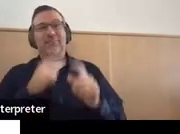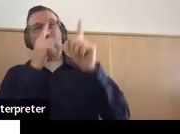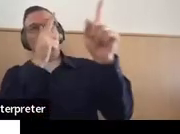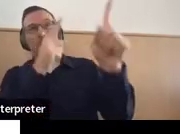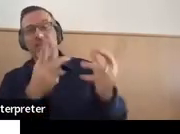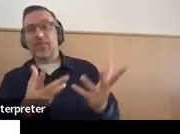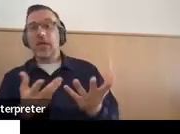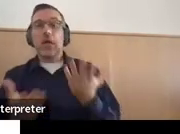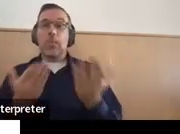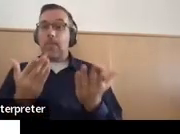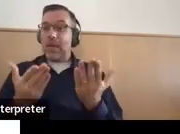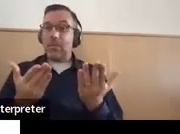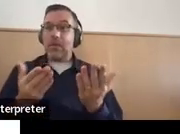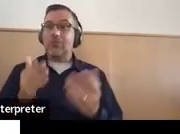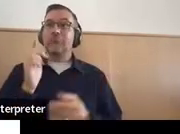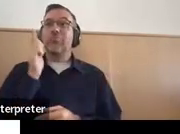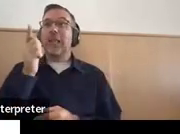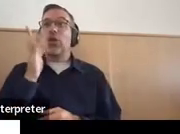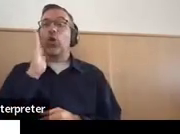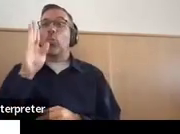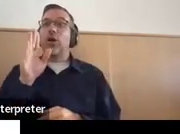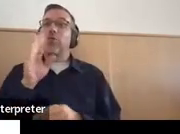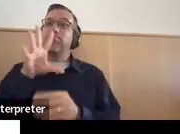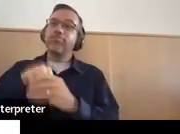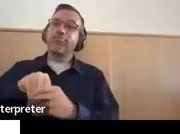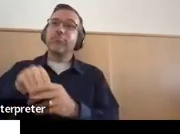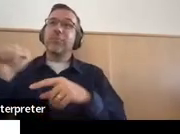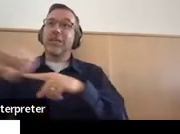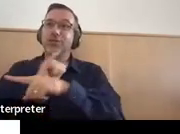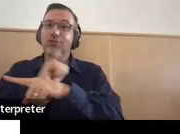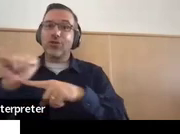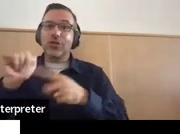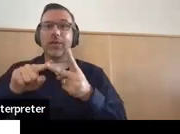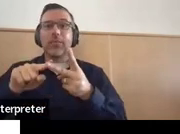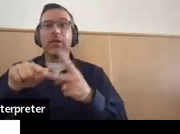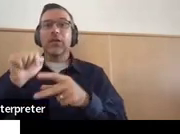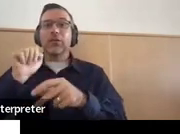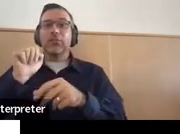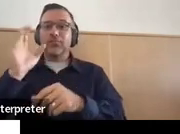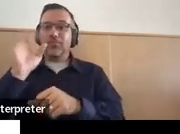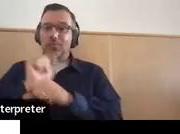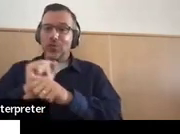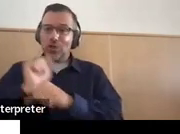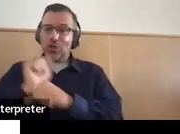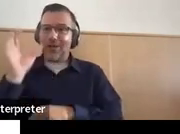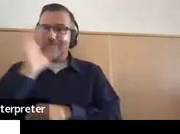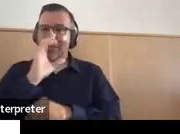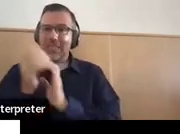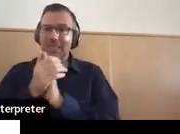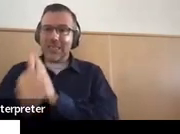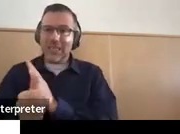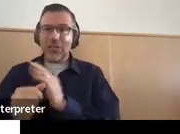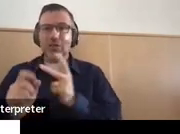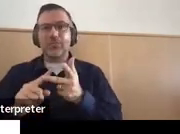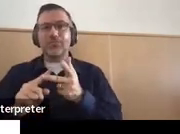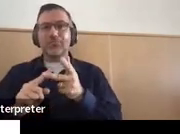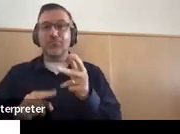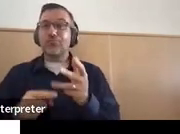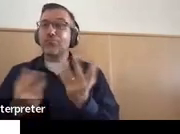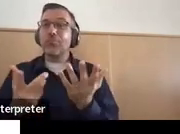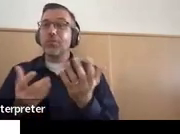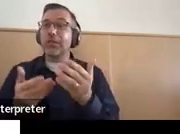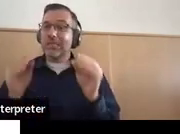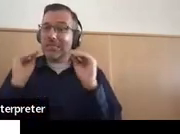an internship, job seeking and keeping skills, job site training, registering to vote,